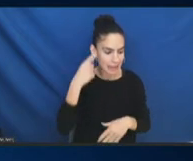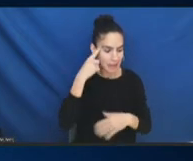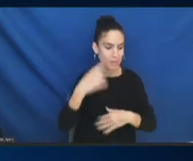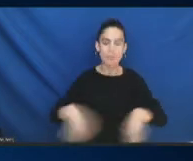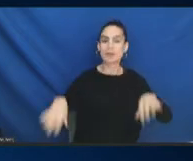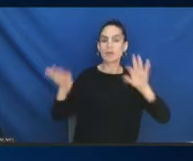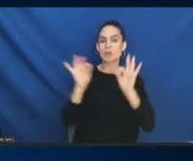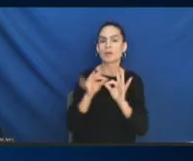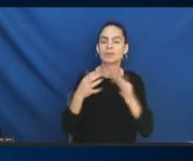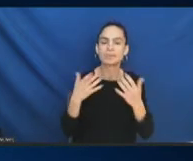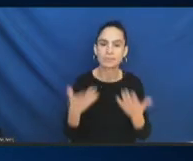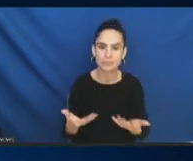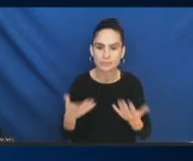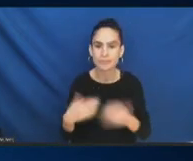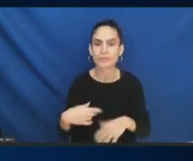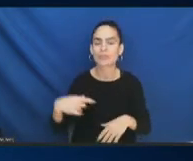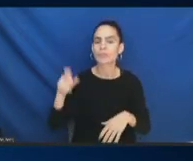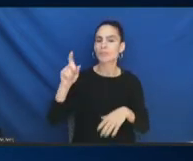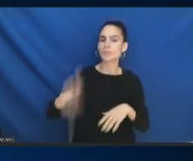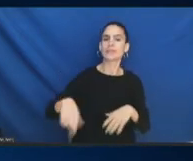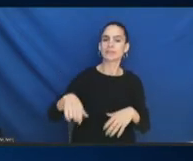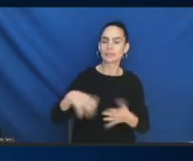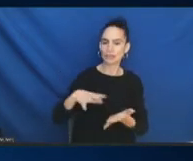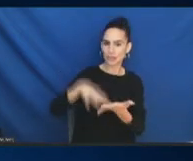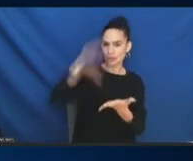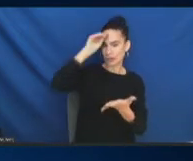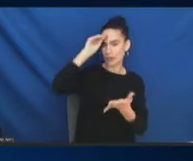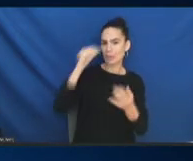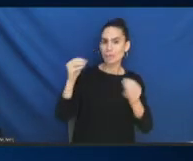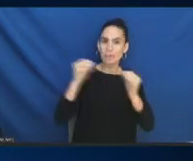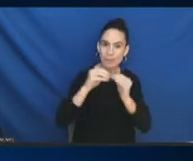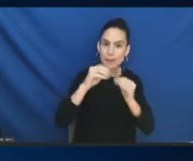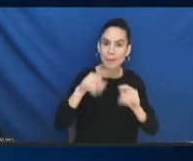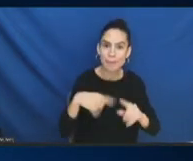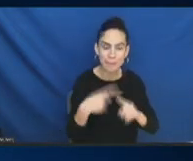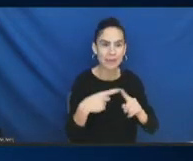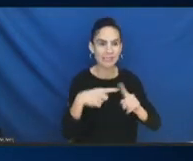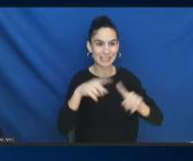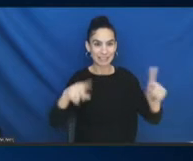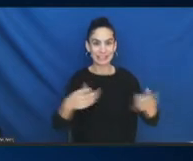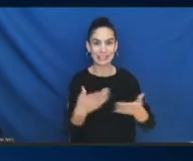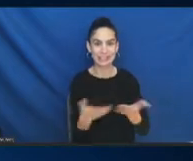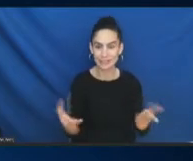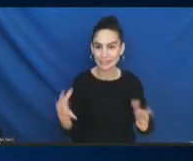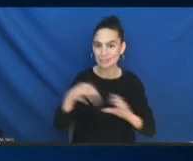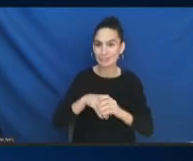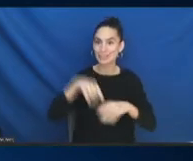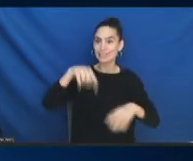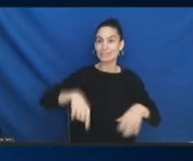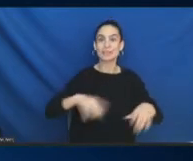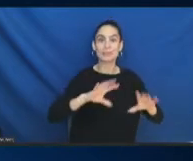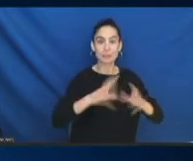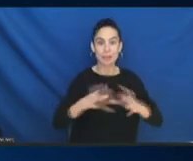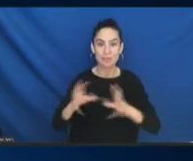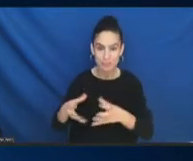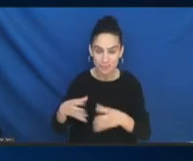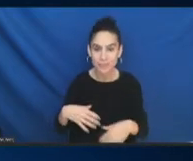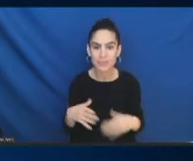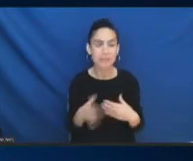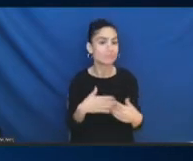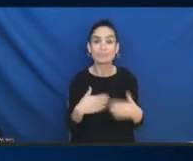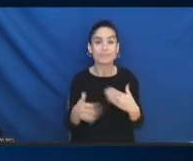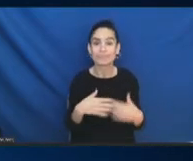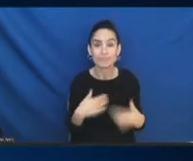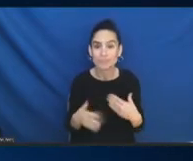diversity of some of the communities. Even as we're going through these recommendations, because these recommendations are going to be, mean